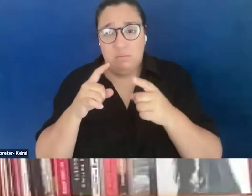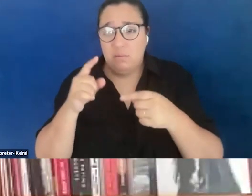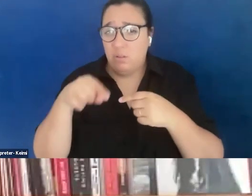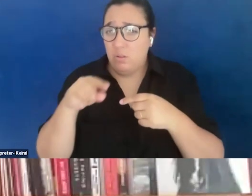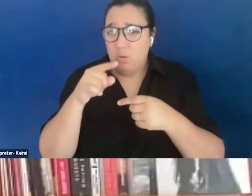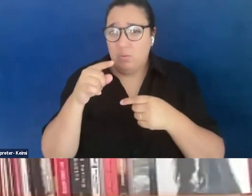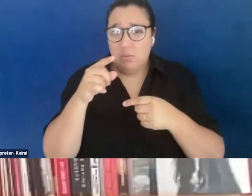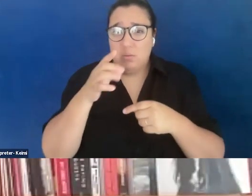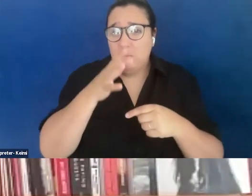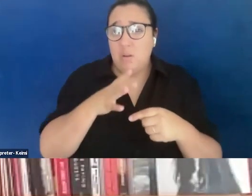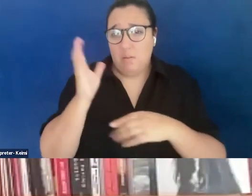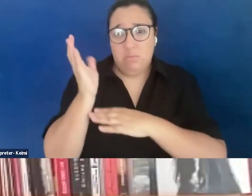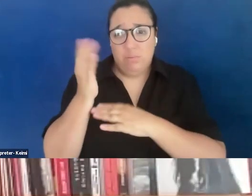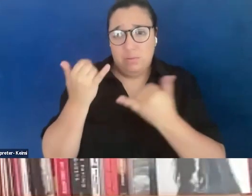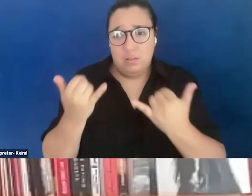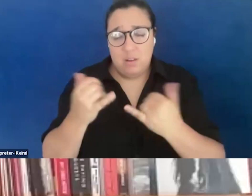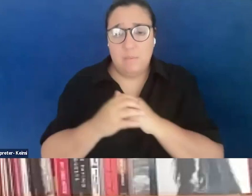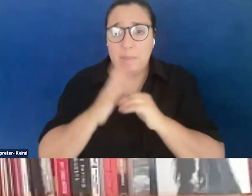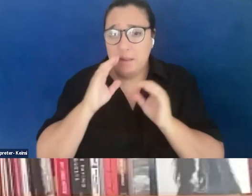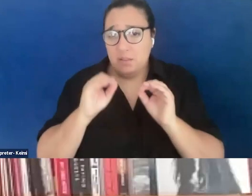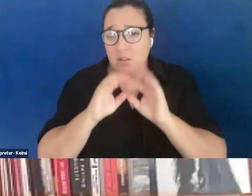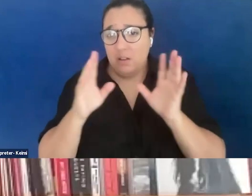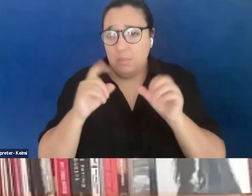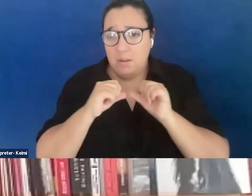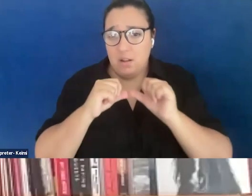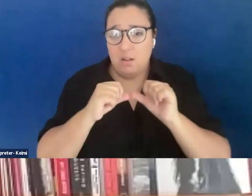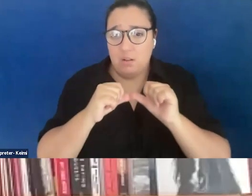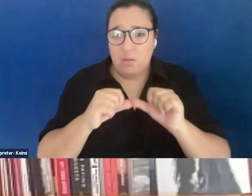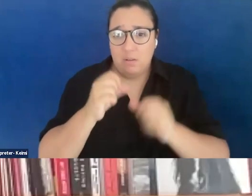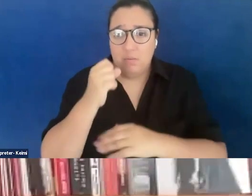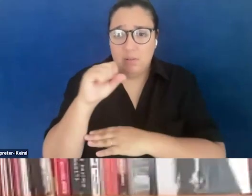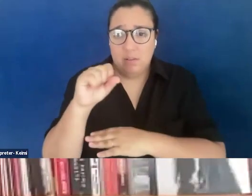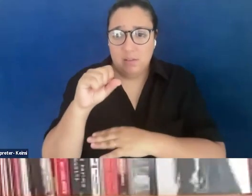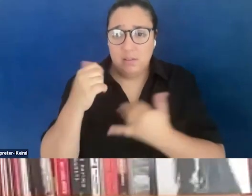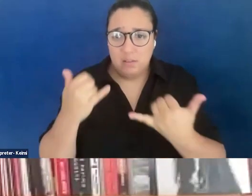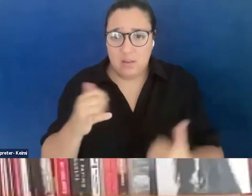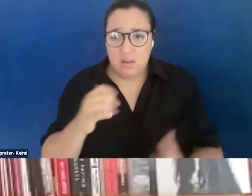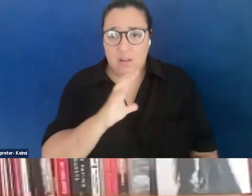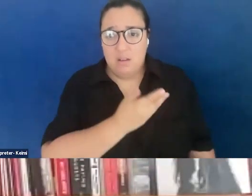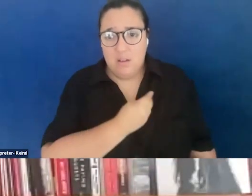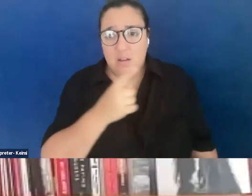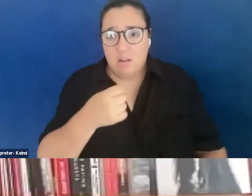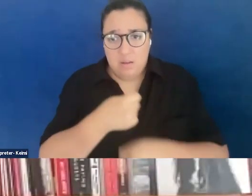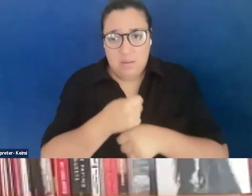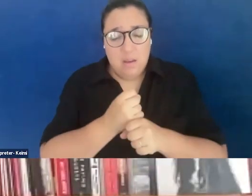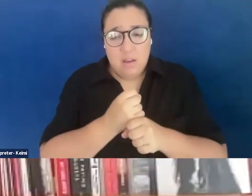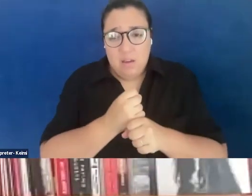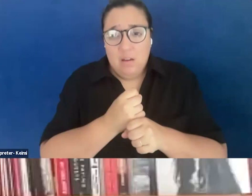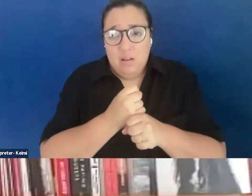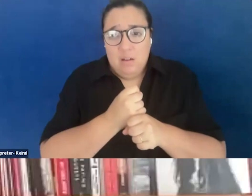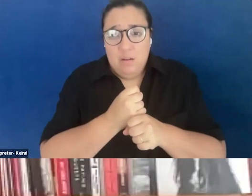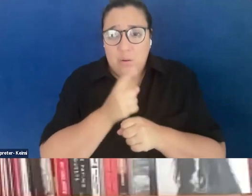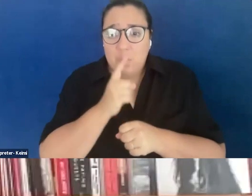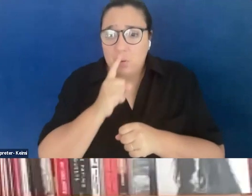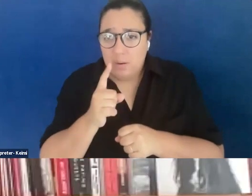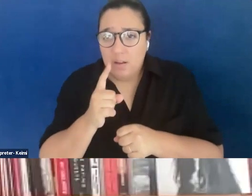that the resistance, the ongoing resistance in Palestine is making very concrete